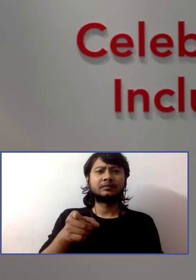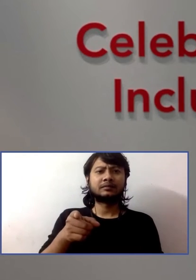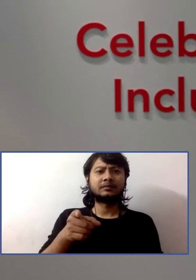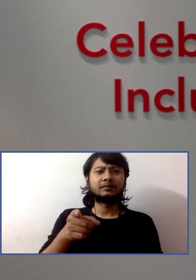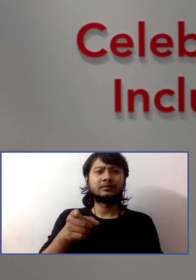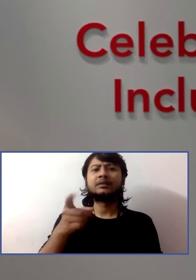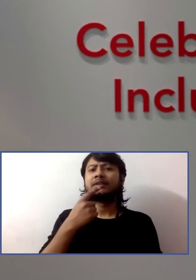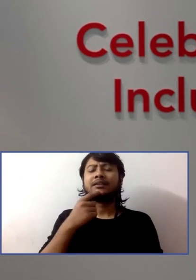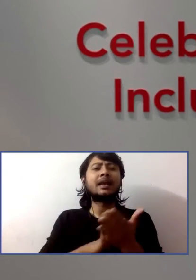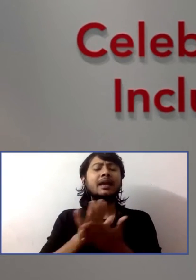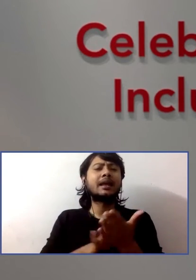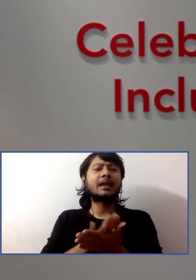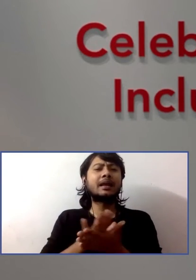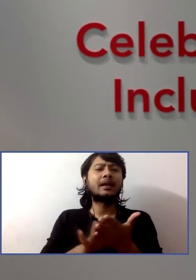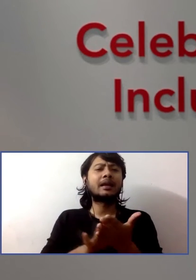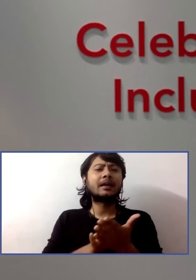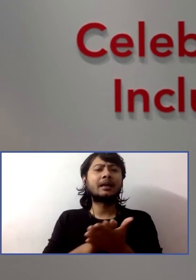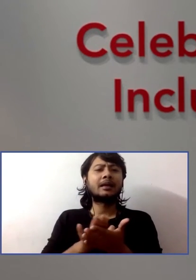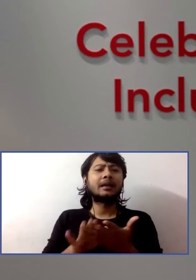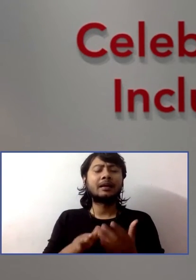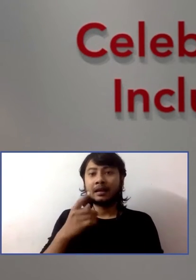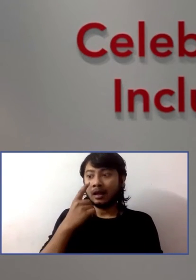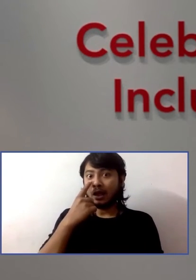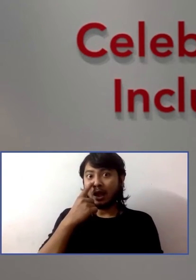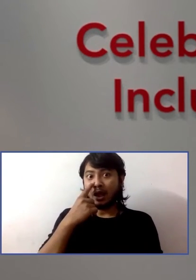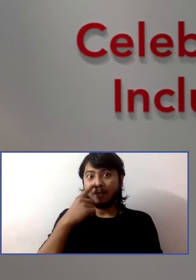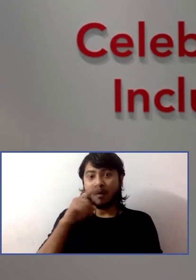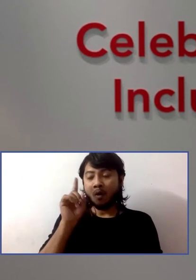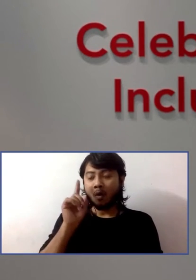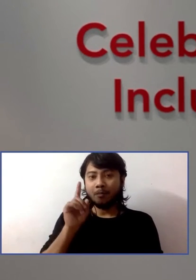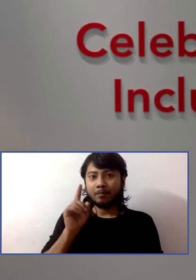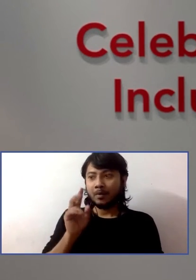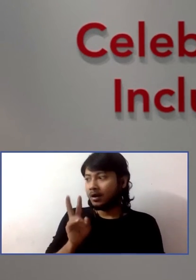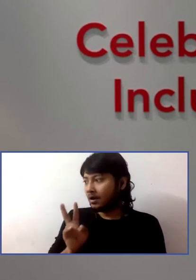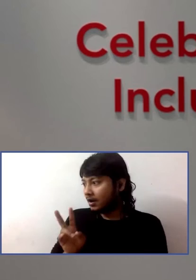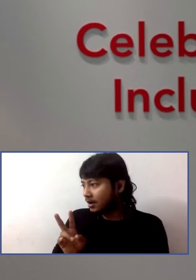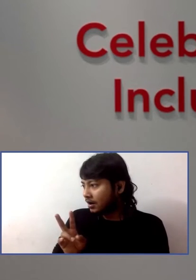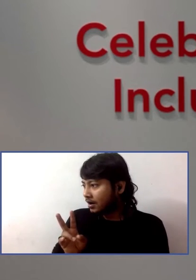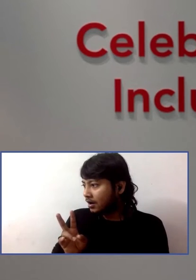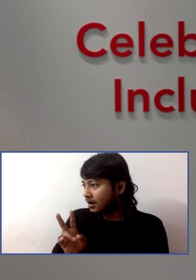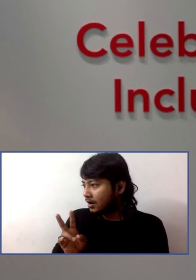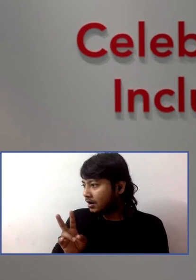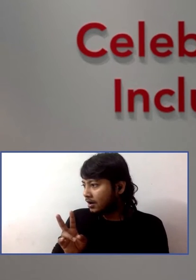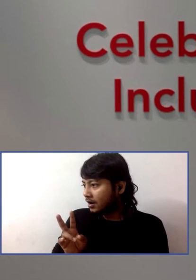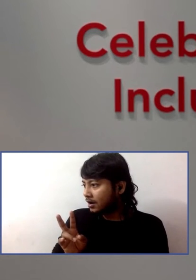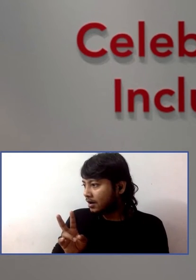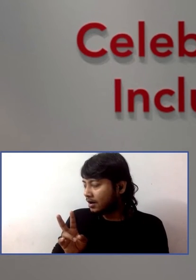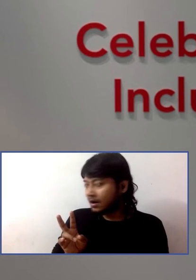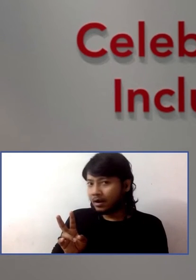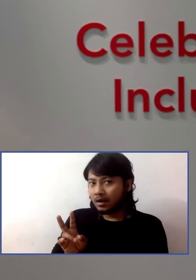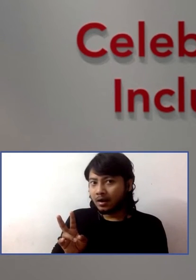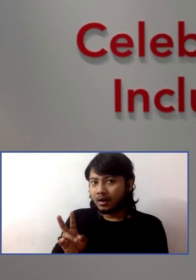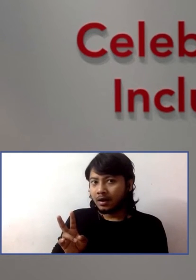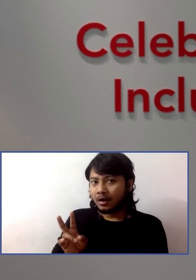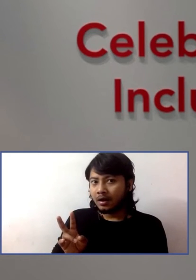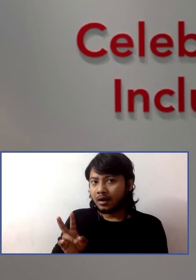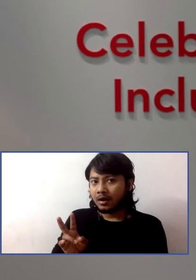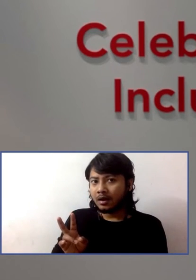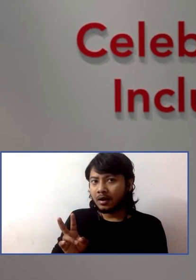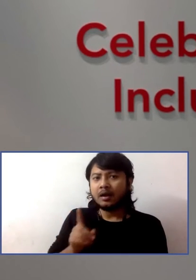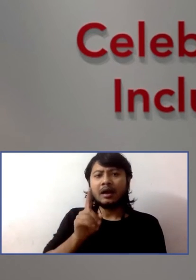The mother was beside herself. was, that's one of the, if not the first word, one of the first words she, she ever said.